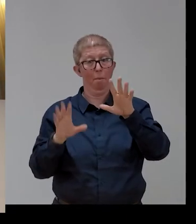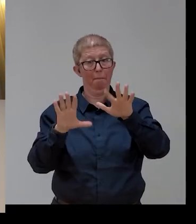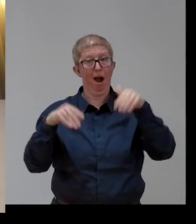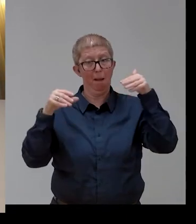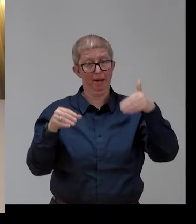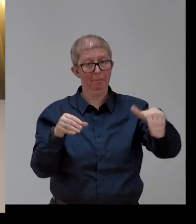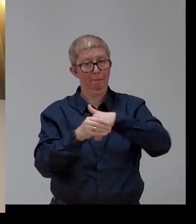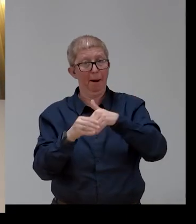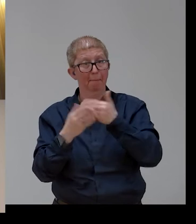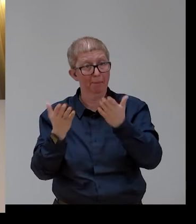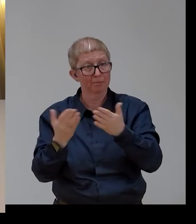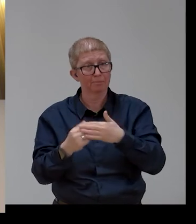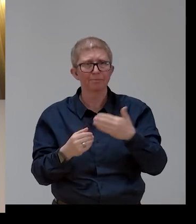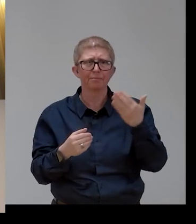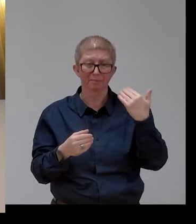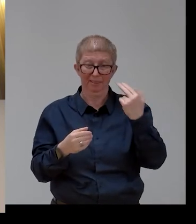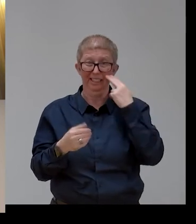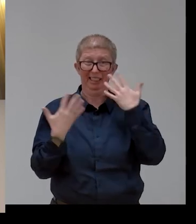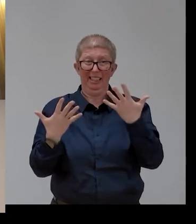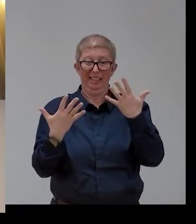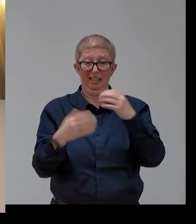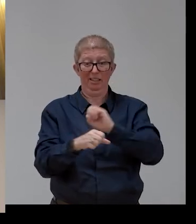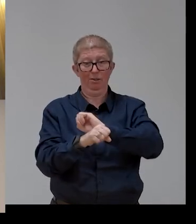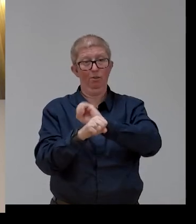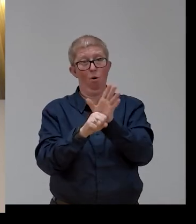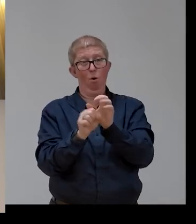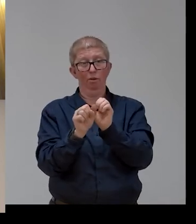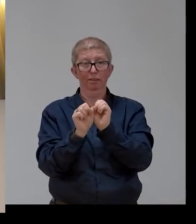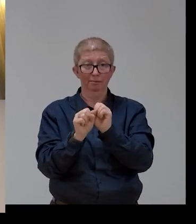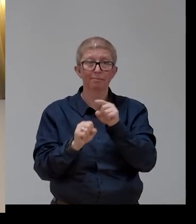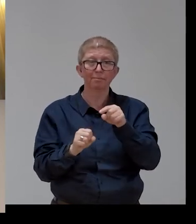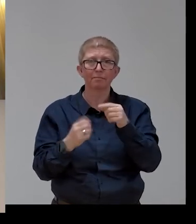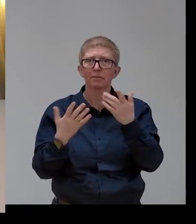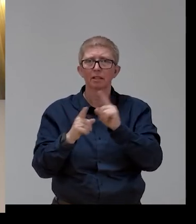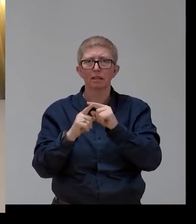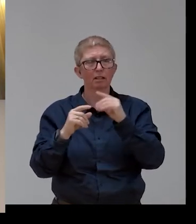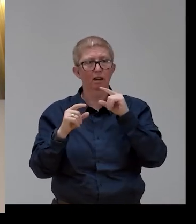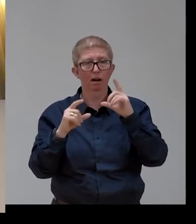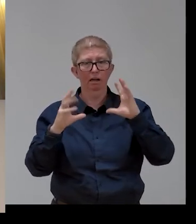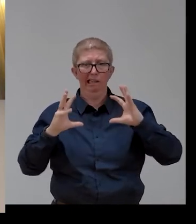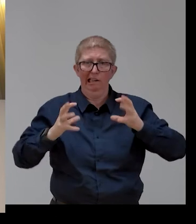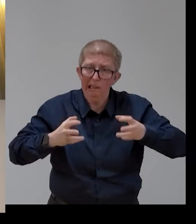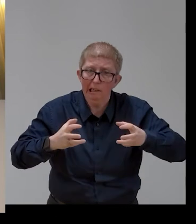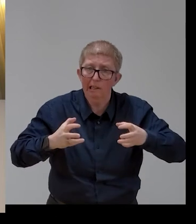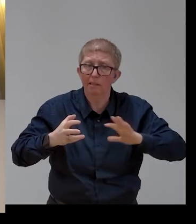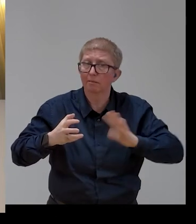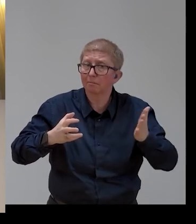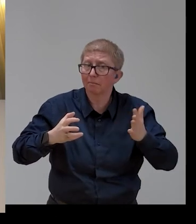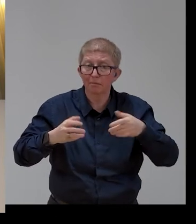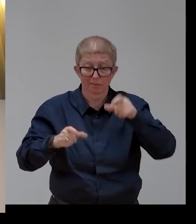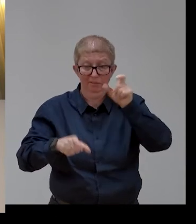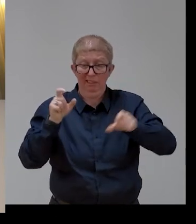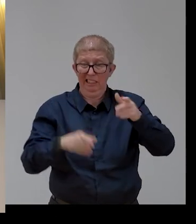see that there is a sort of a standstill in terms of employment opportunities for persons with a disability on the